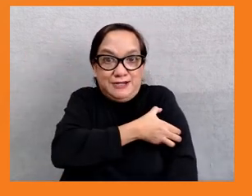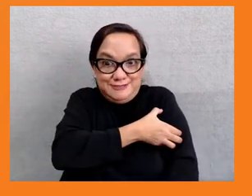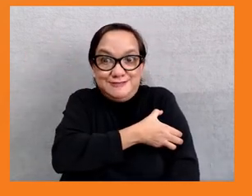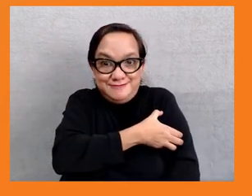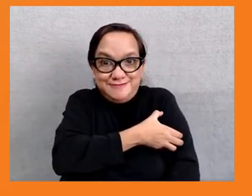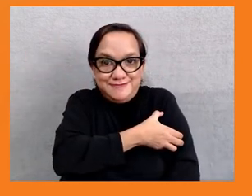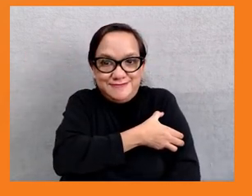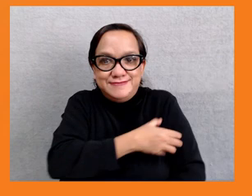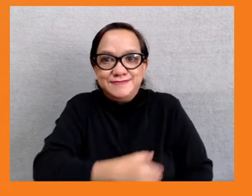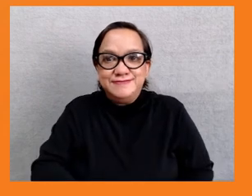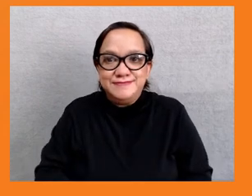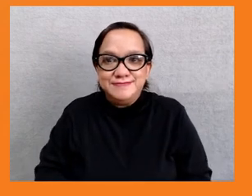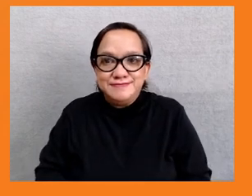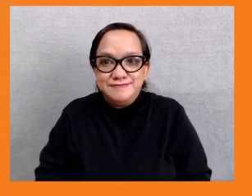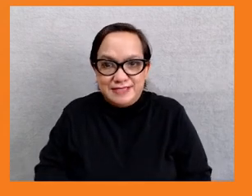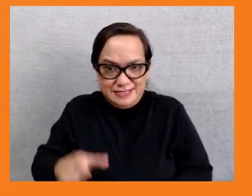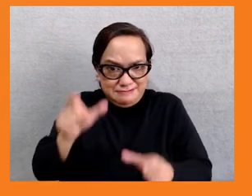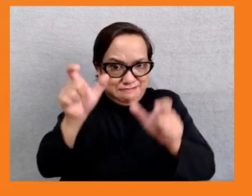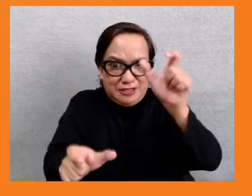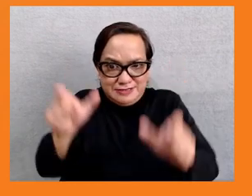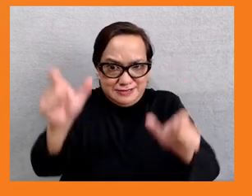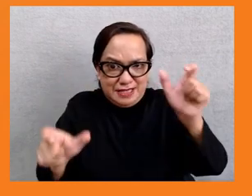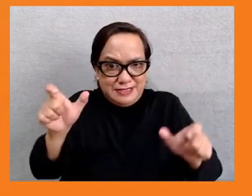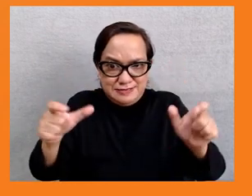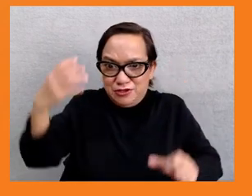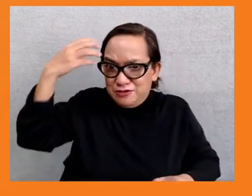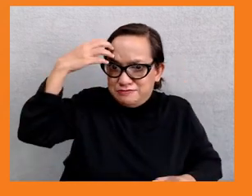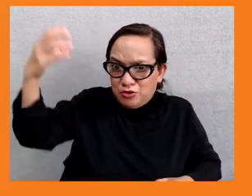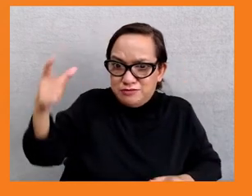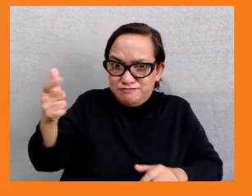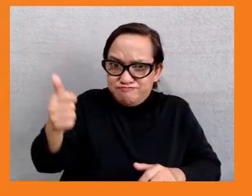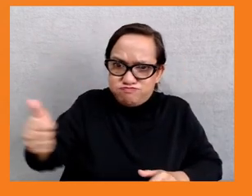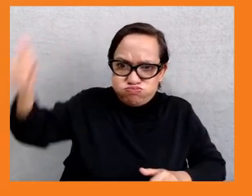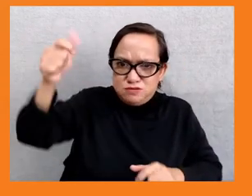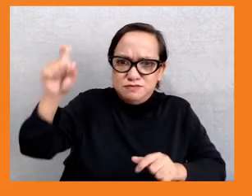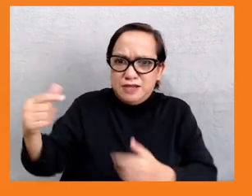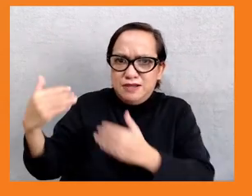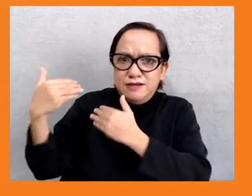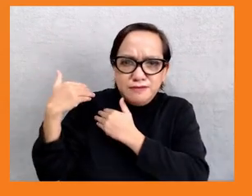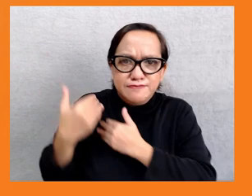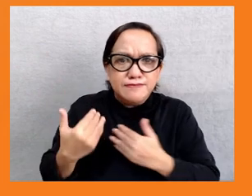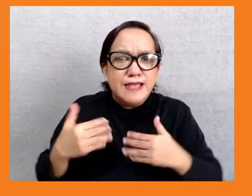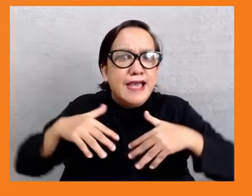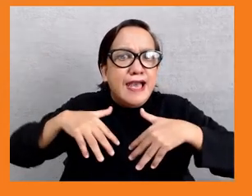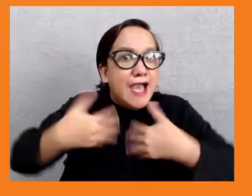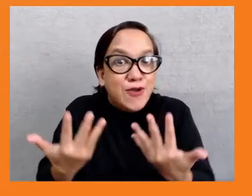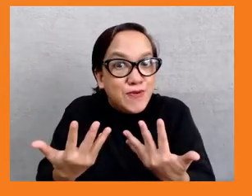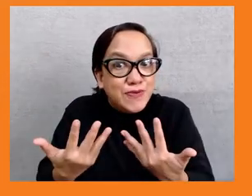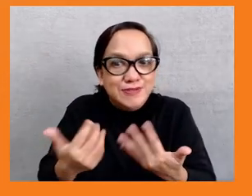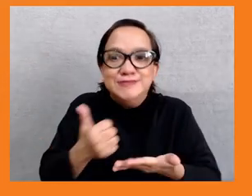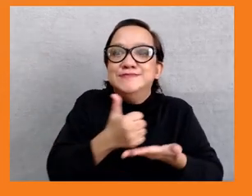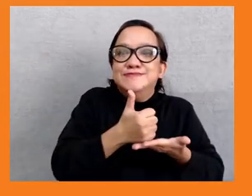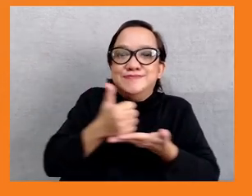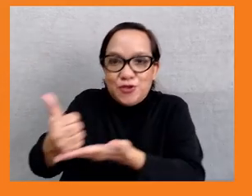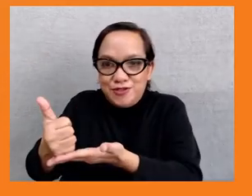the rich and the poor, for universal access to health and education, for fairer taxation, and lastly for more human economic models that